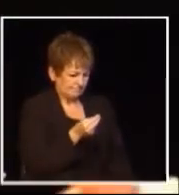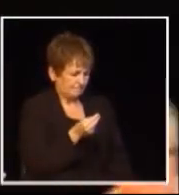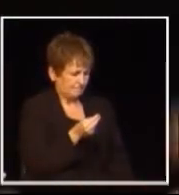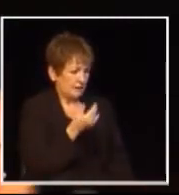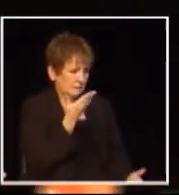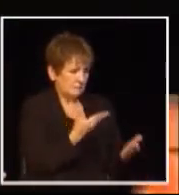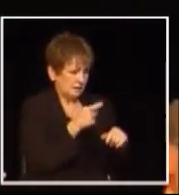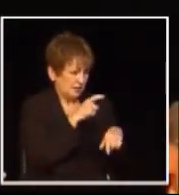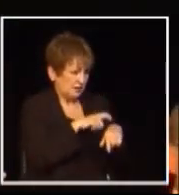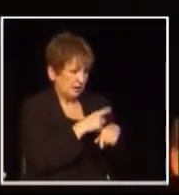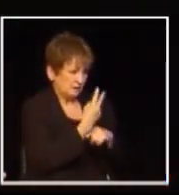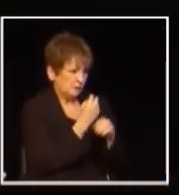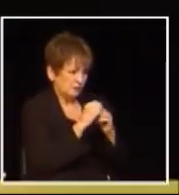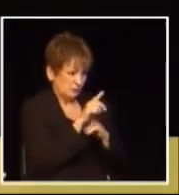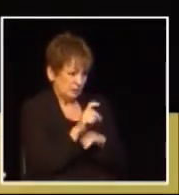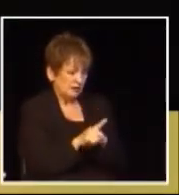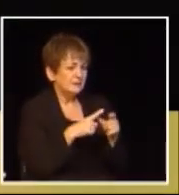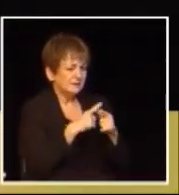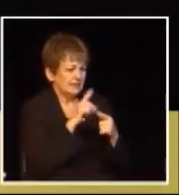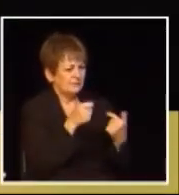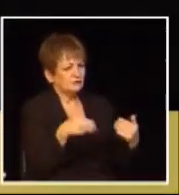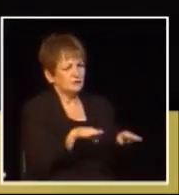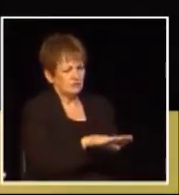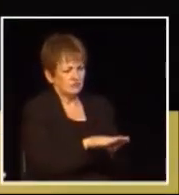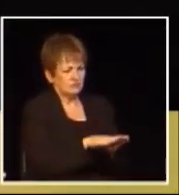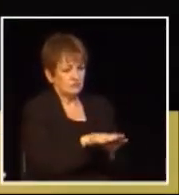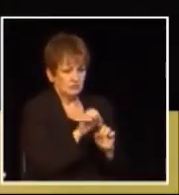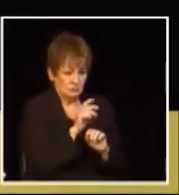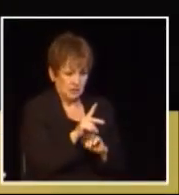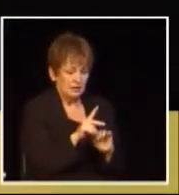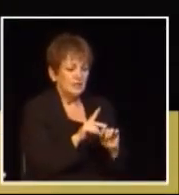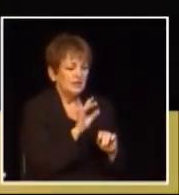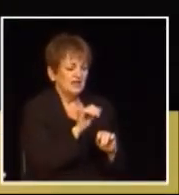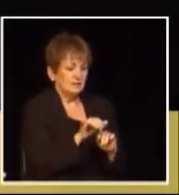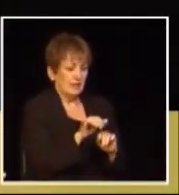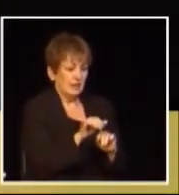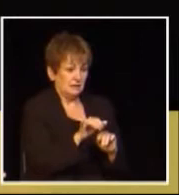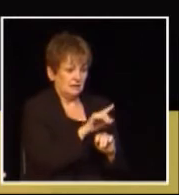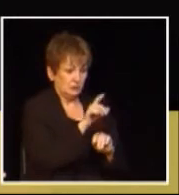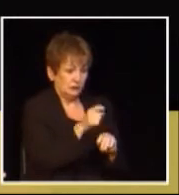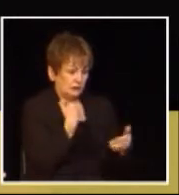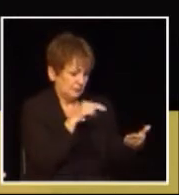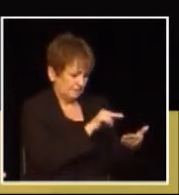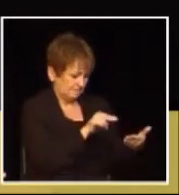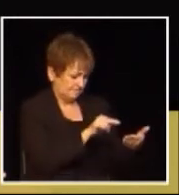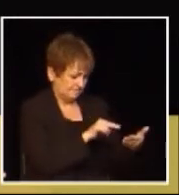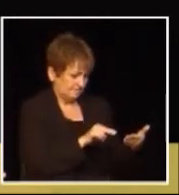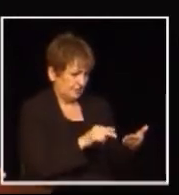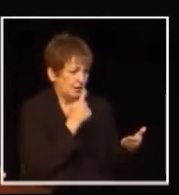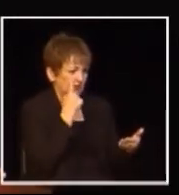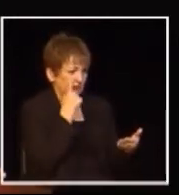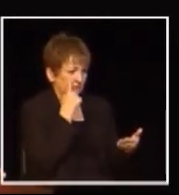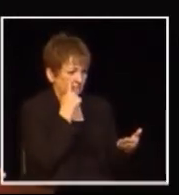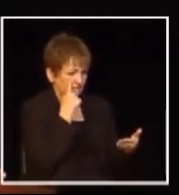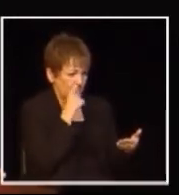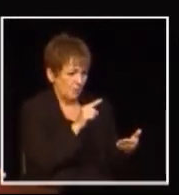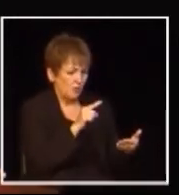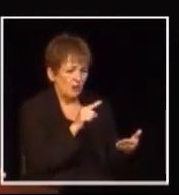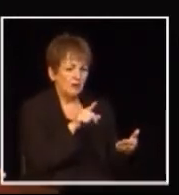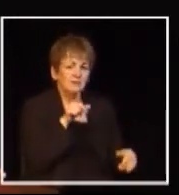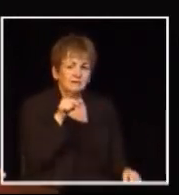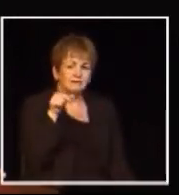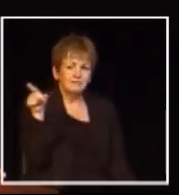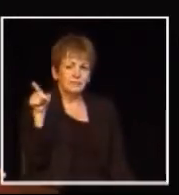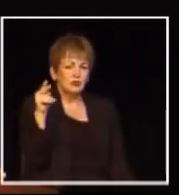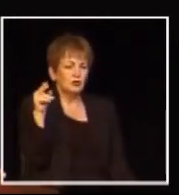answer we may have time for two more questions before we'll have to wrap things up so this question is